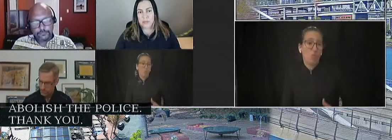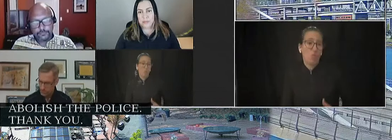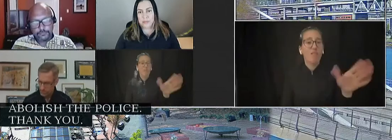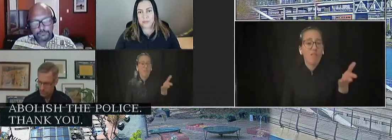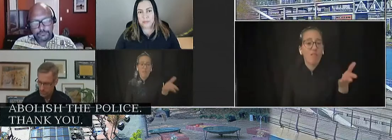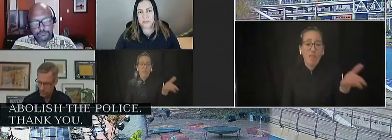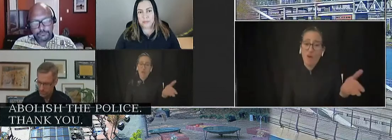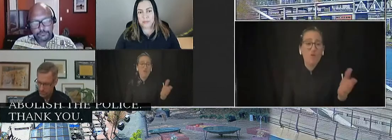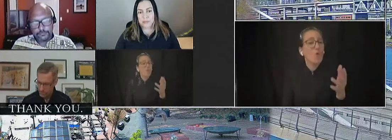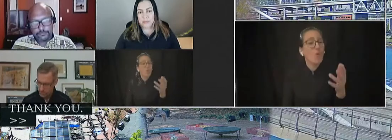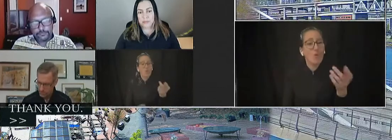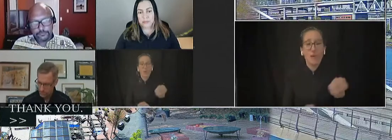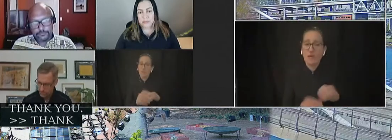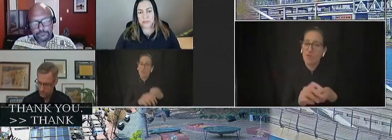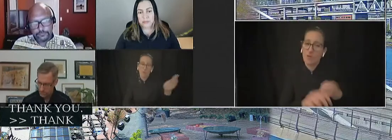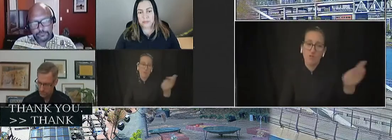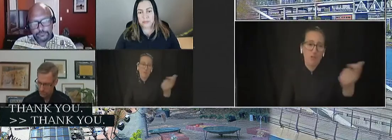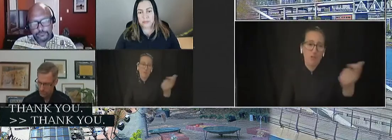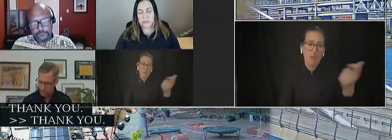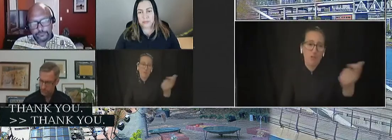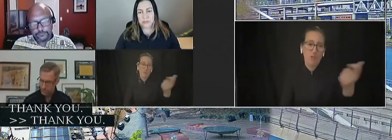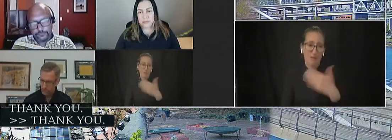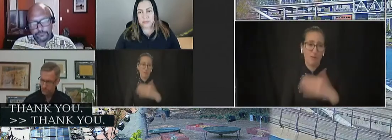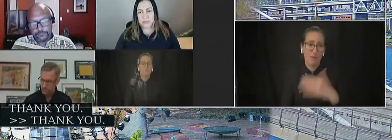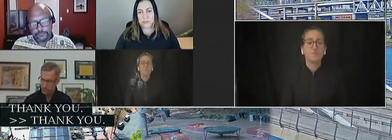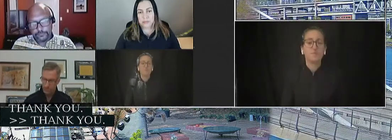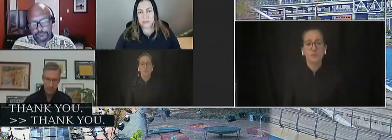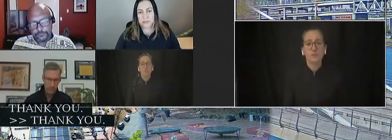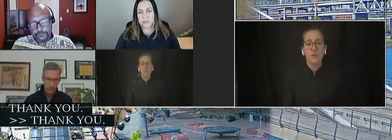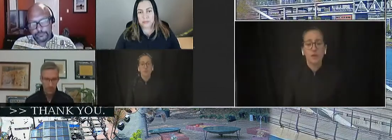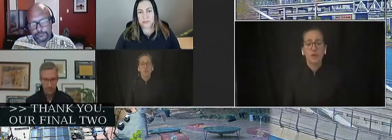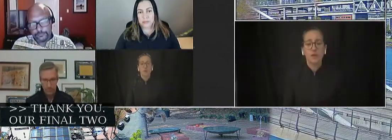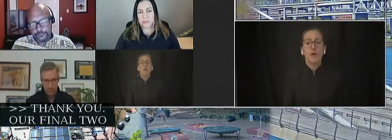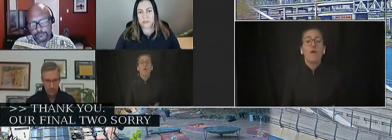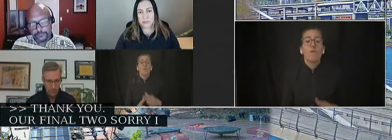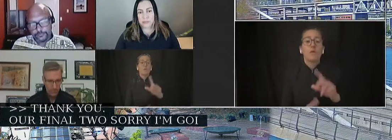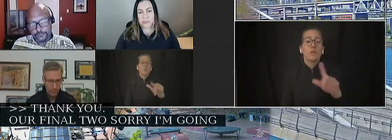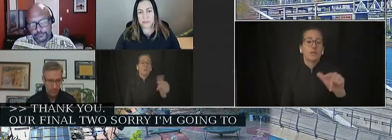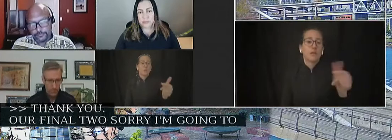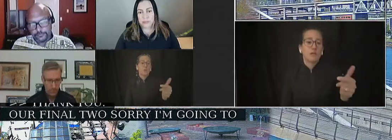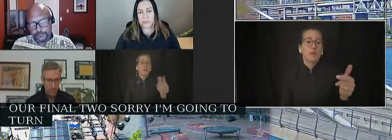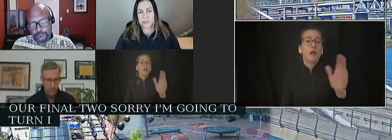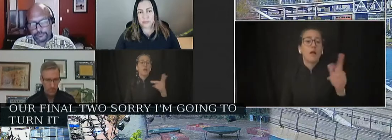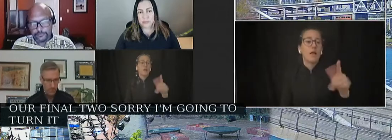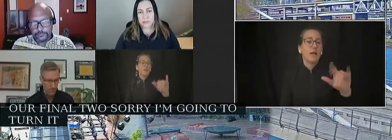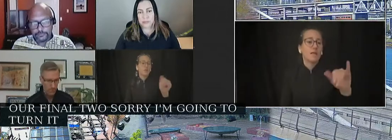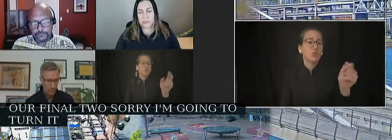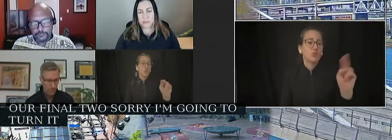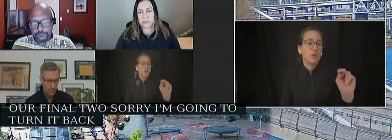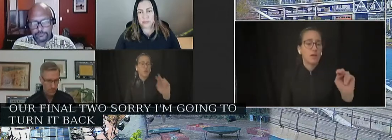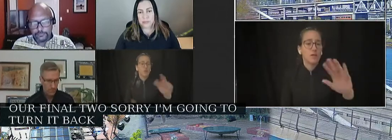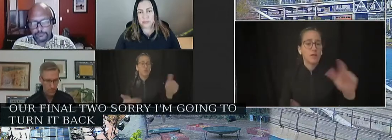Thank you. Our final two, or sorry, I'm going to turn it back to Jen to introduce the next section of testimony.